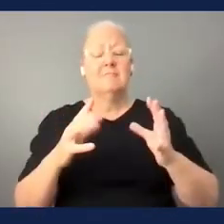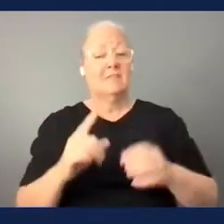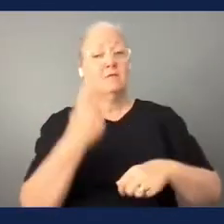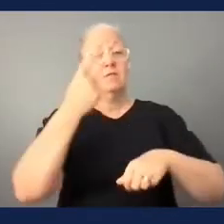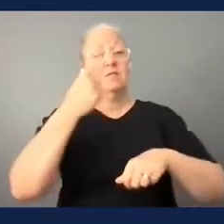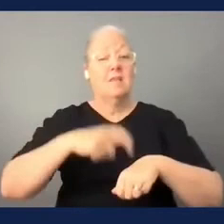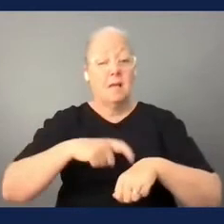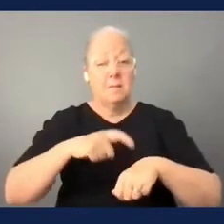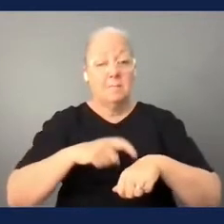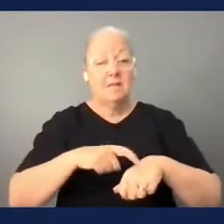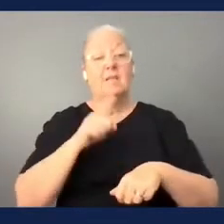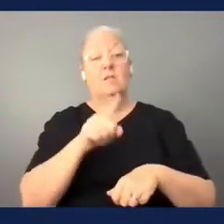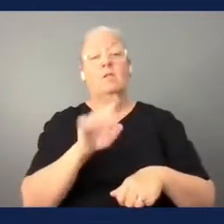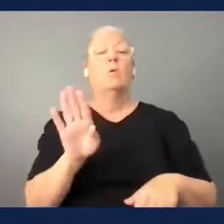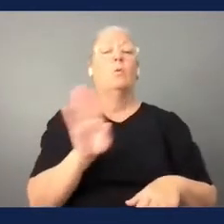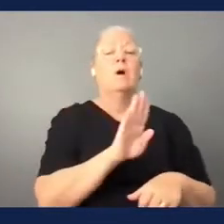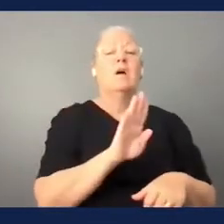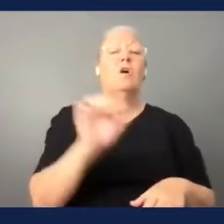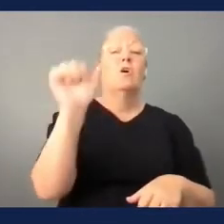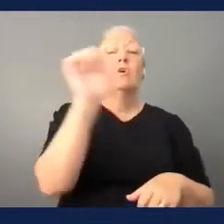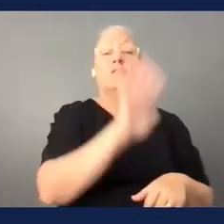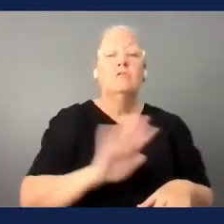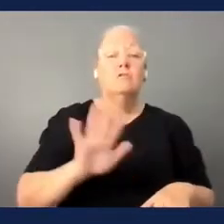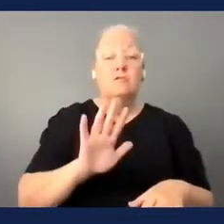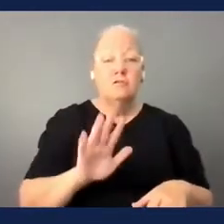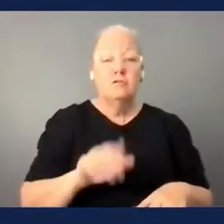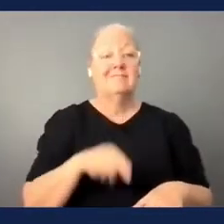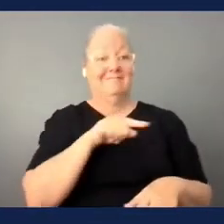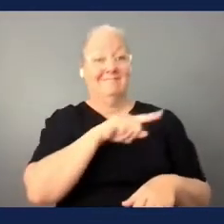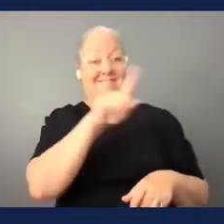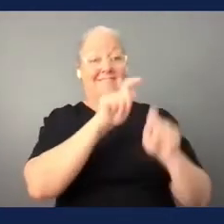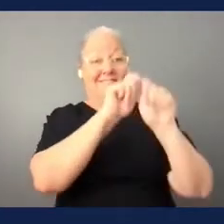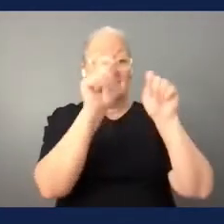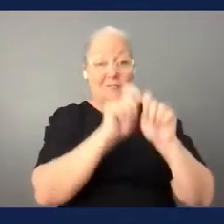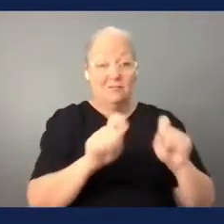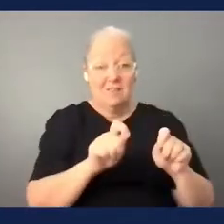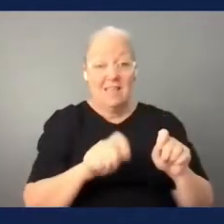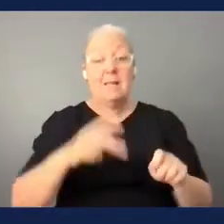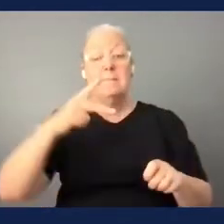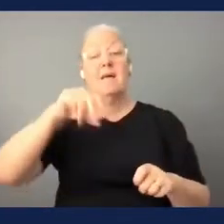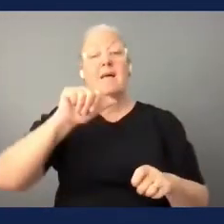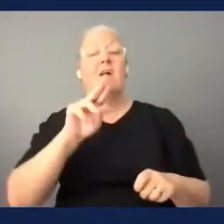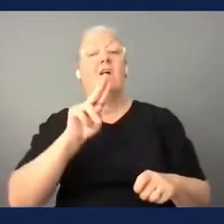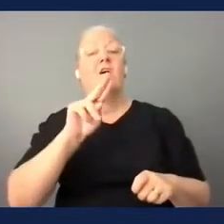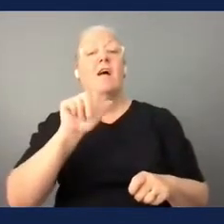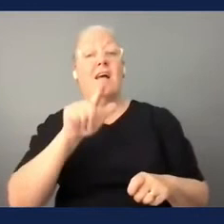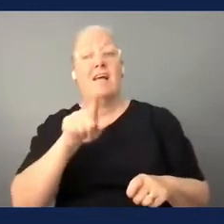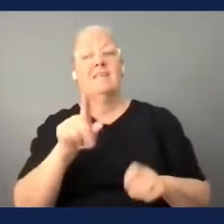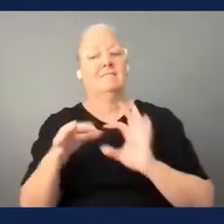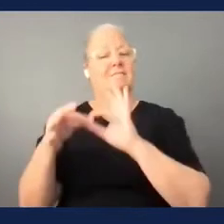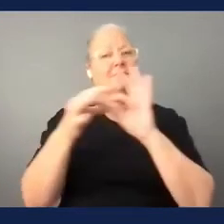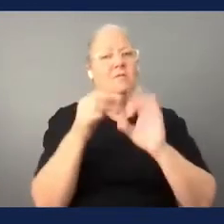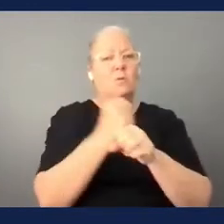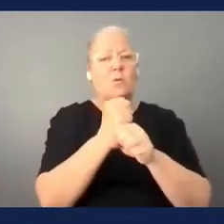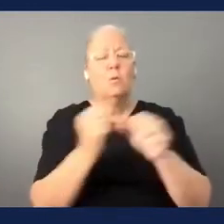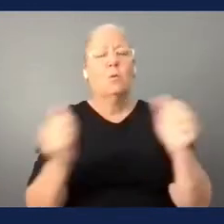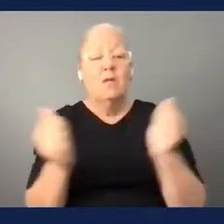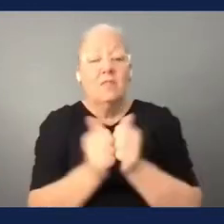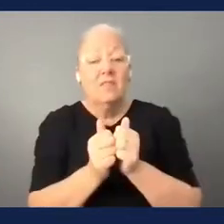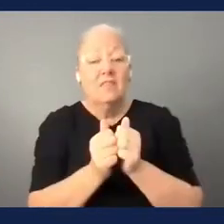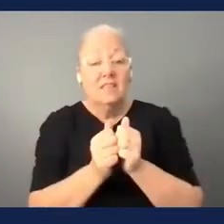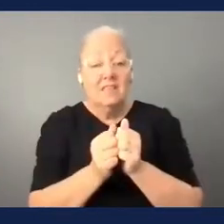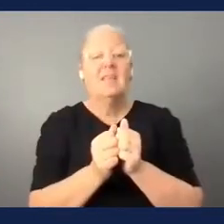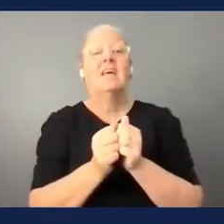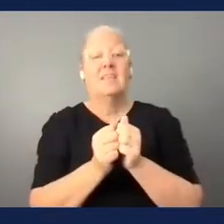football federation and the west asian para federation they just met and worked together and they've been in the same country in the same city ever since their existence but they